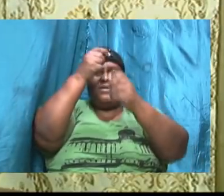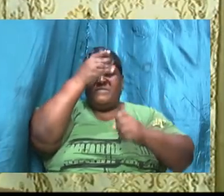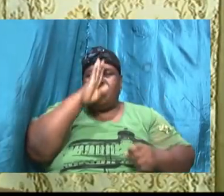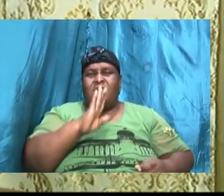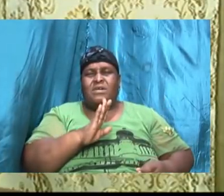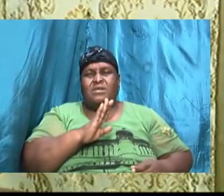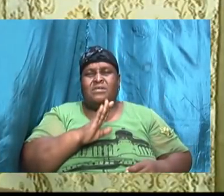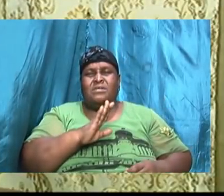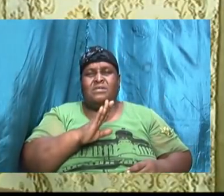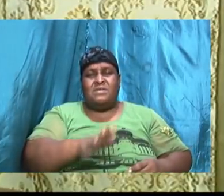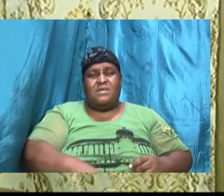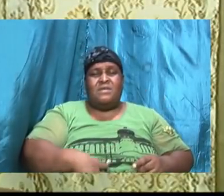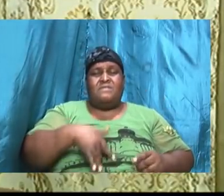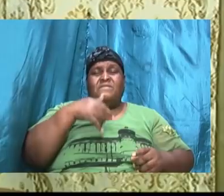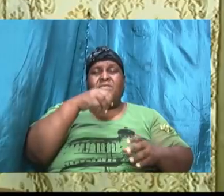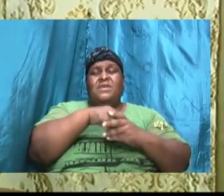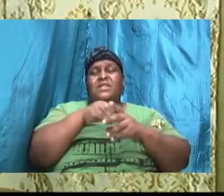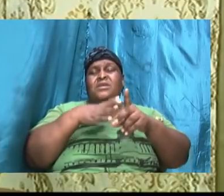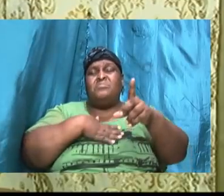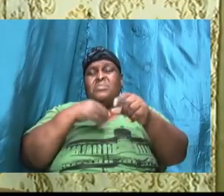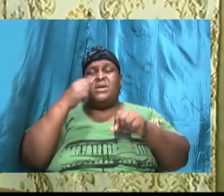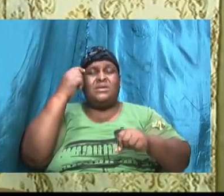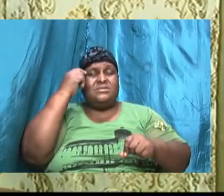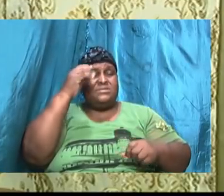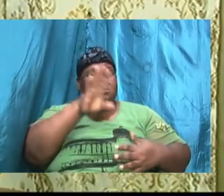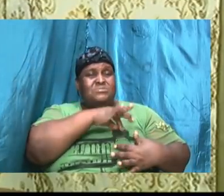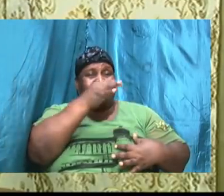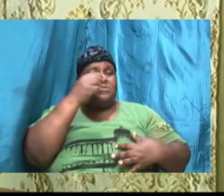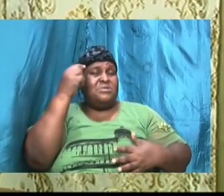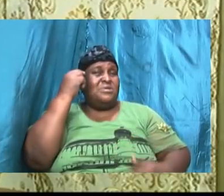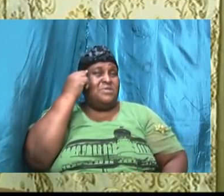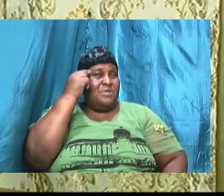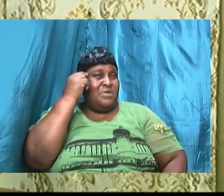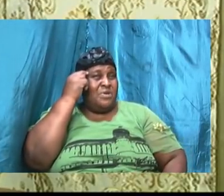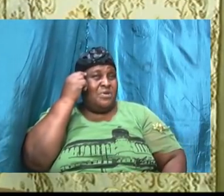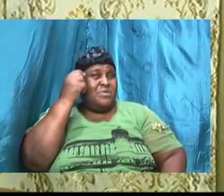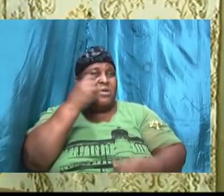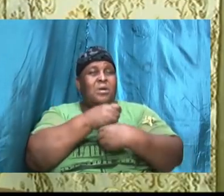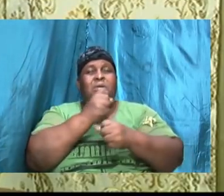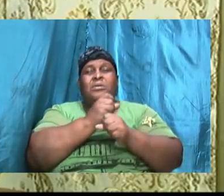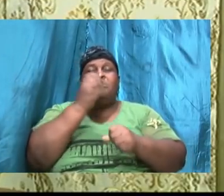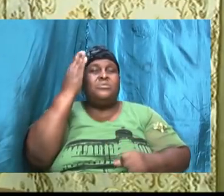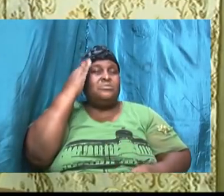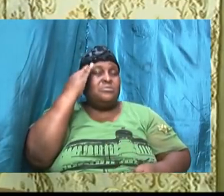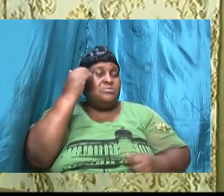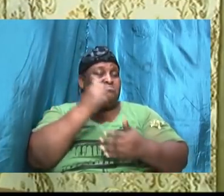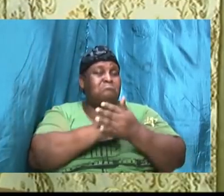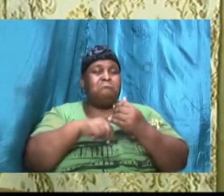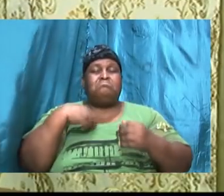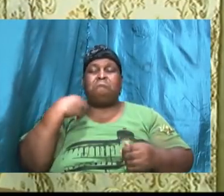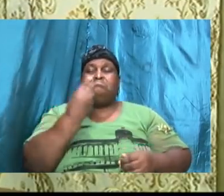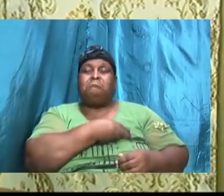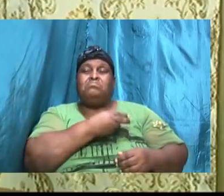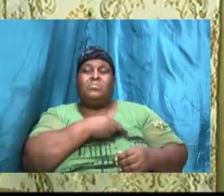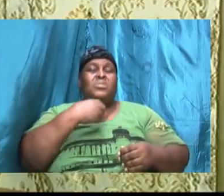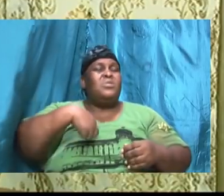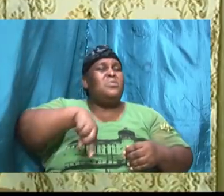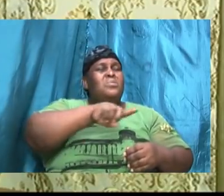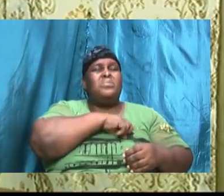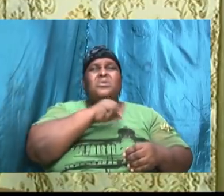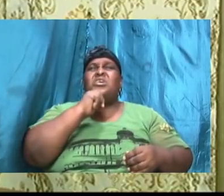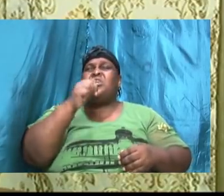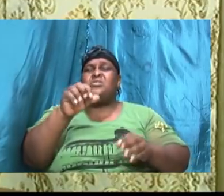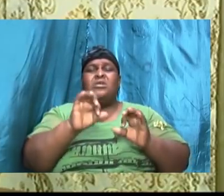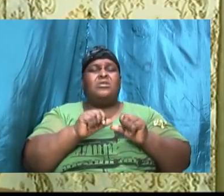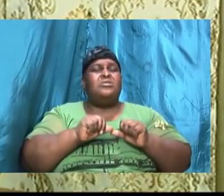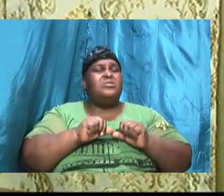path that is made known to some of us, we are not determined